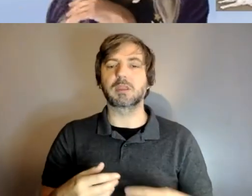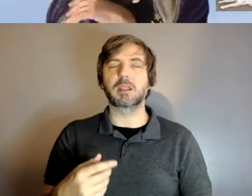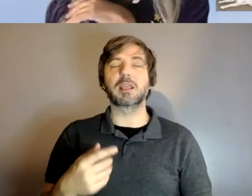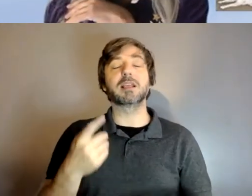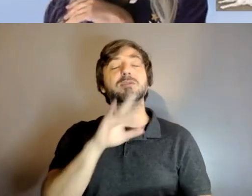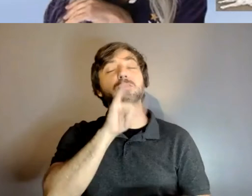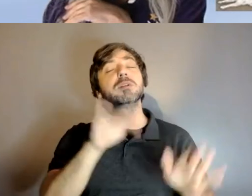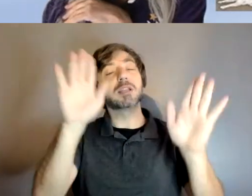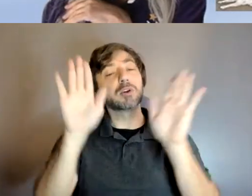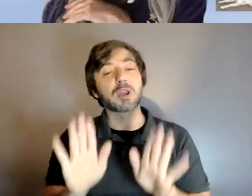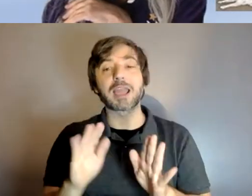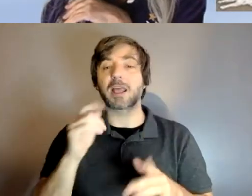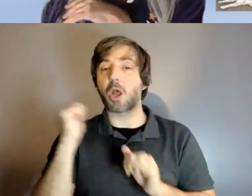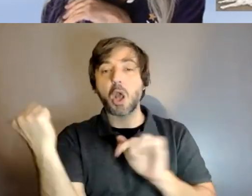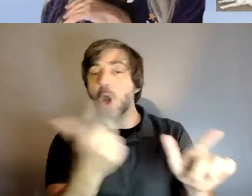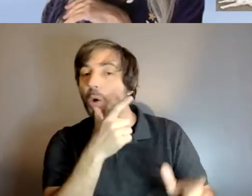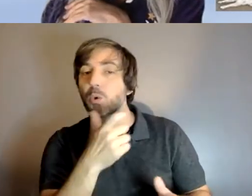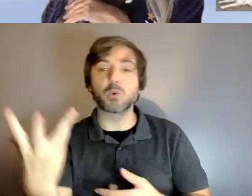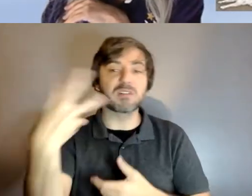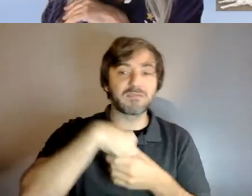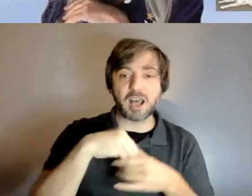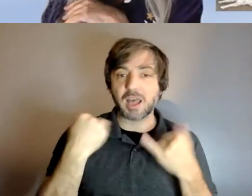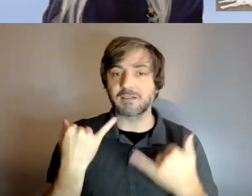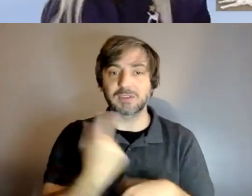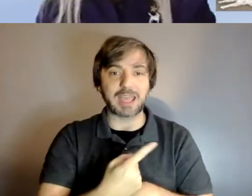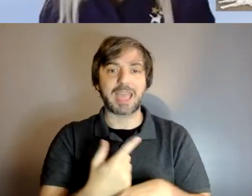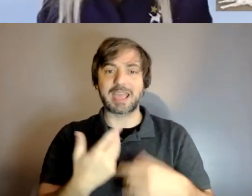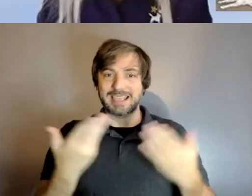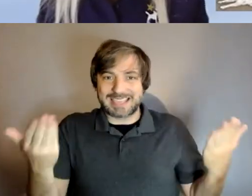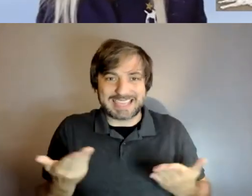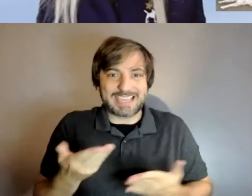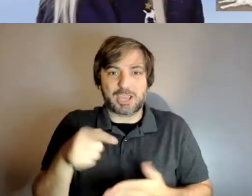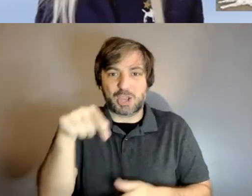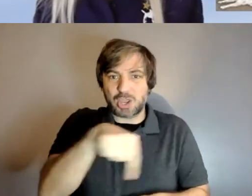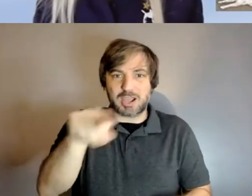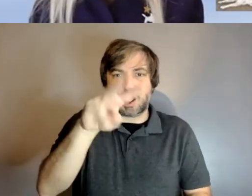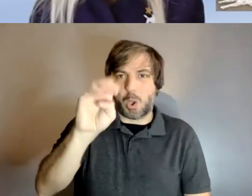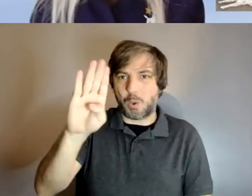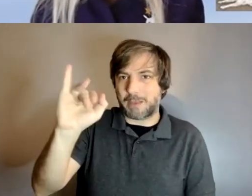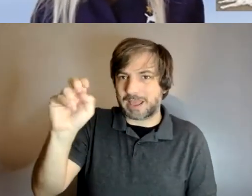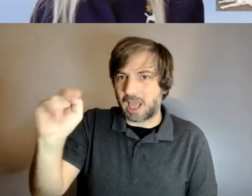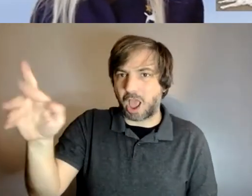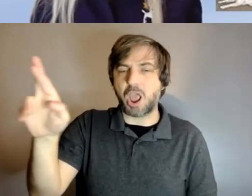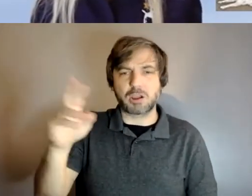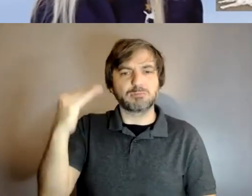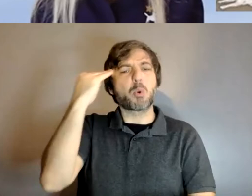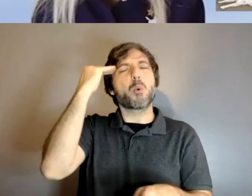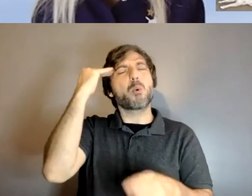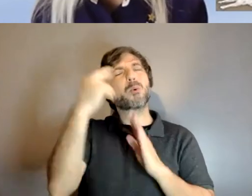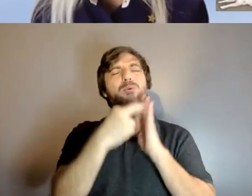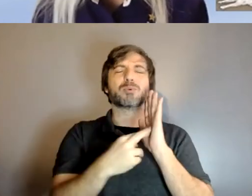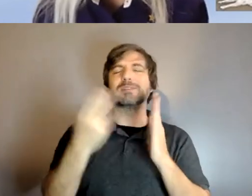who is participating today who is here at this webinar they know these rules but does the person at the front door